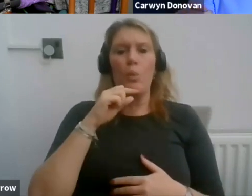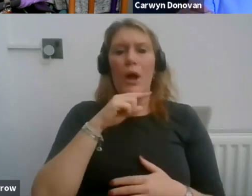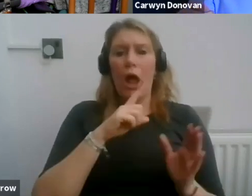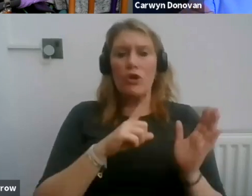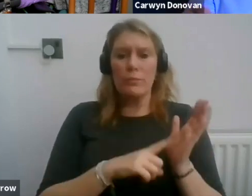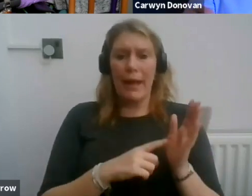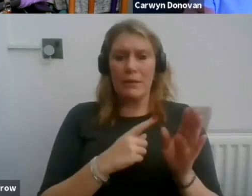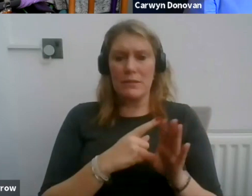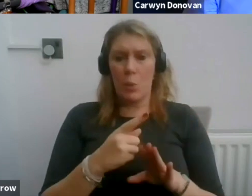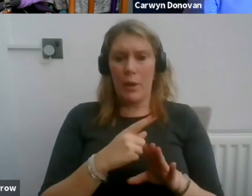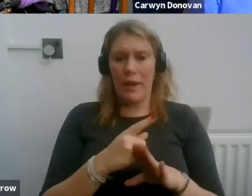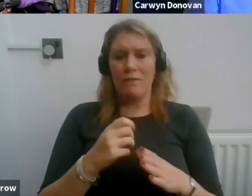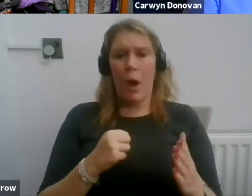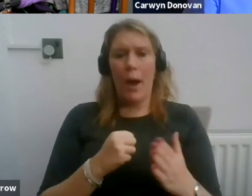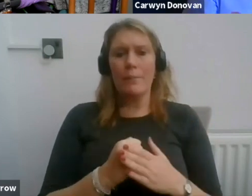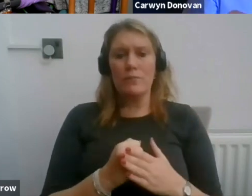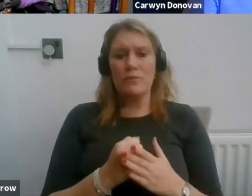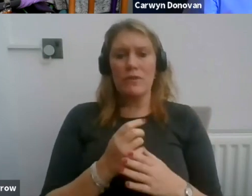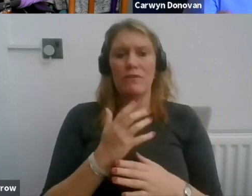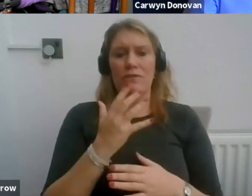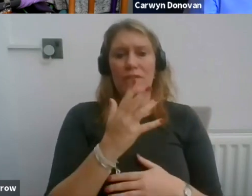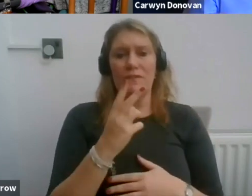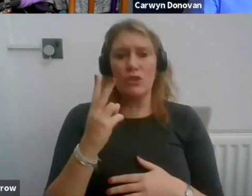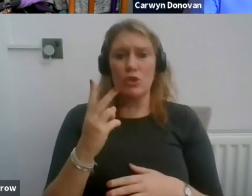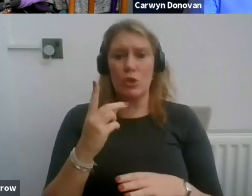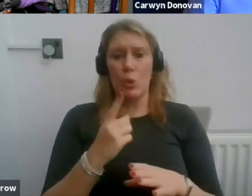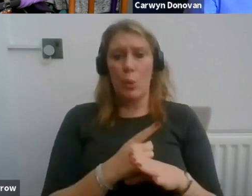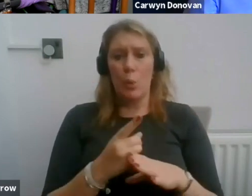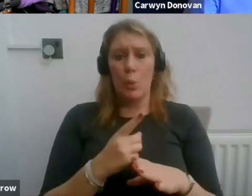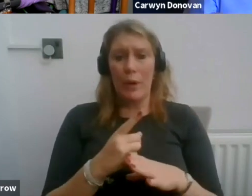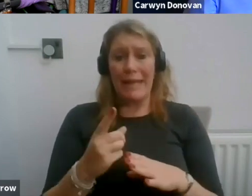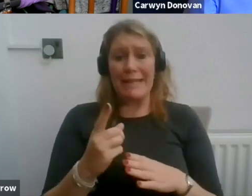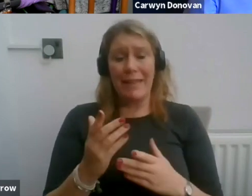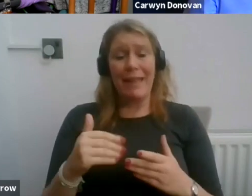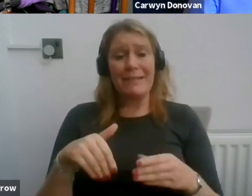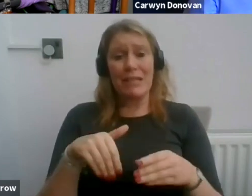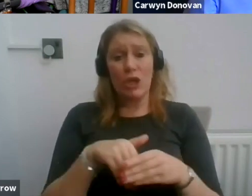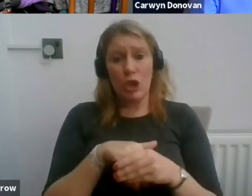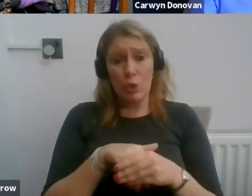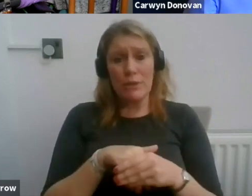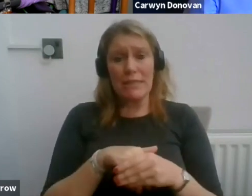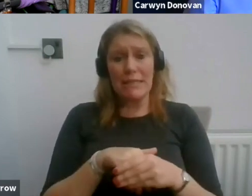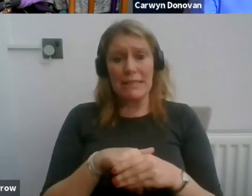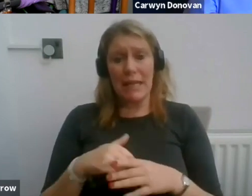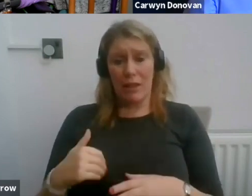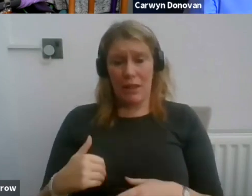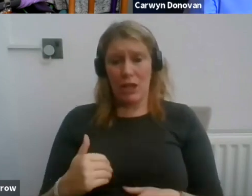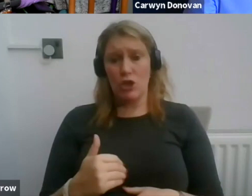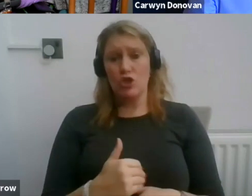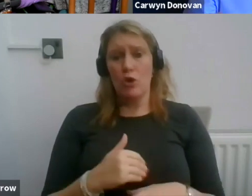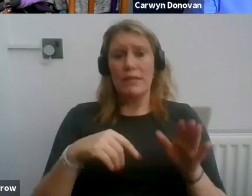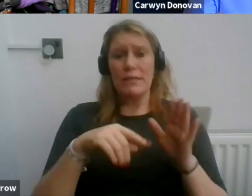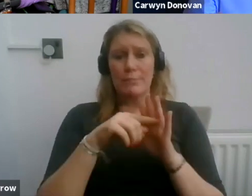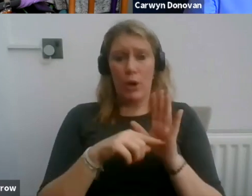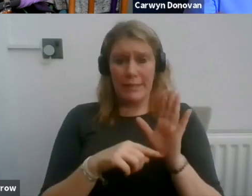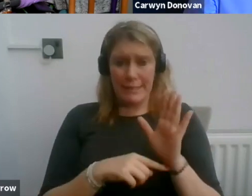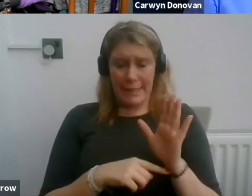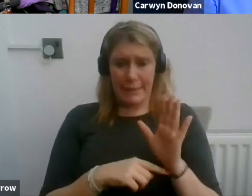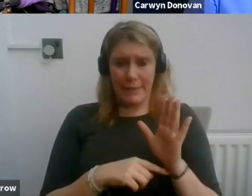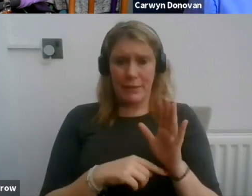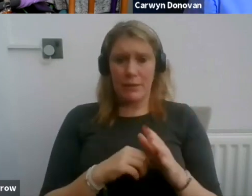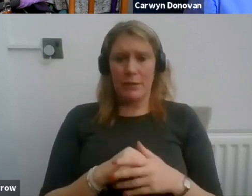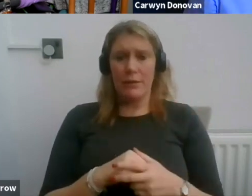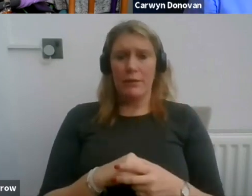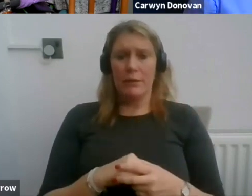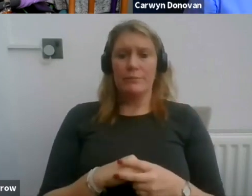up to 52 weeks. Now, that's built into the public liability insurance policy which they have, which currently